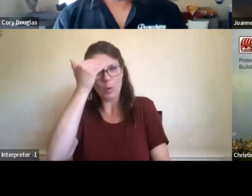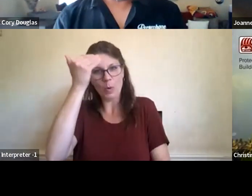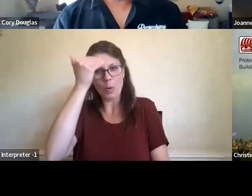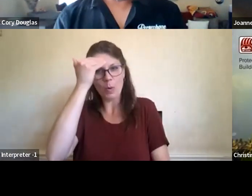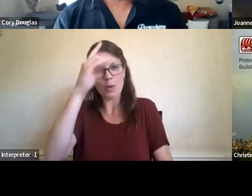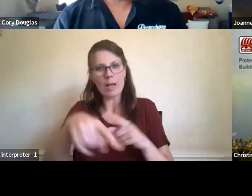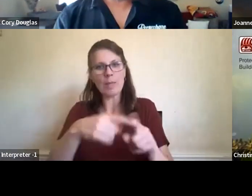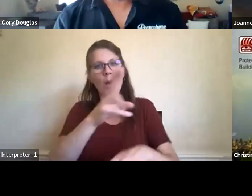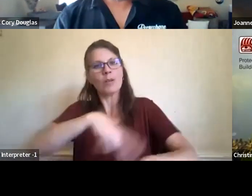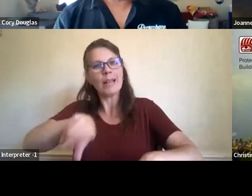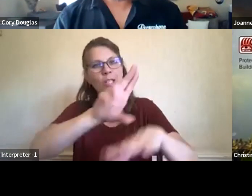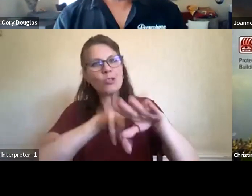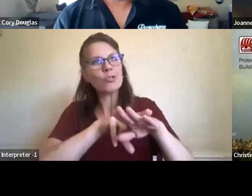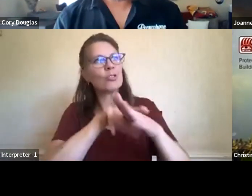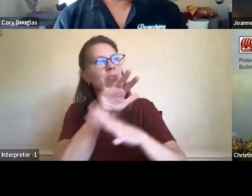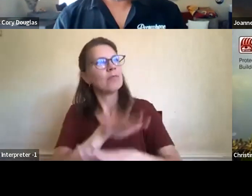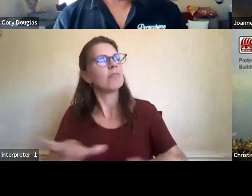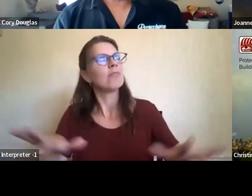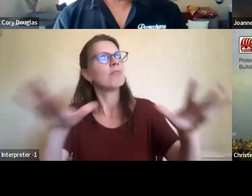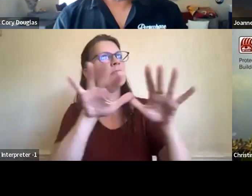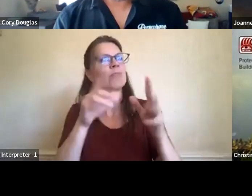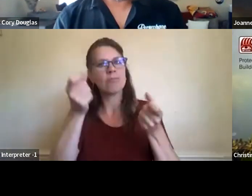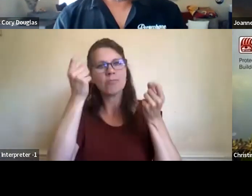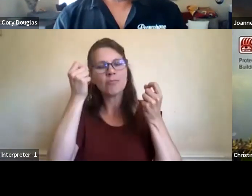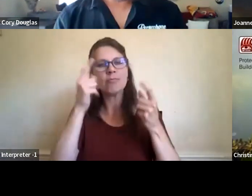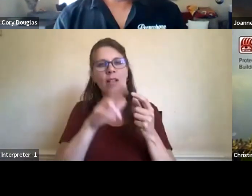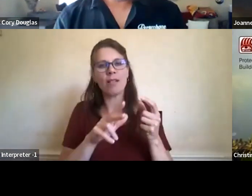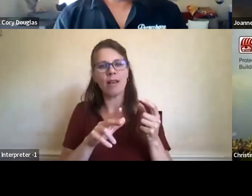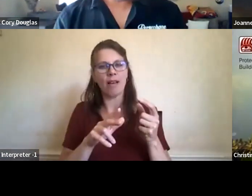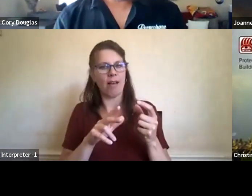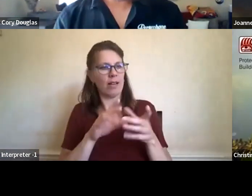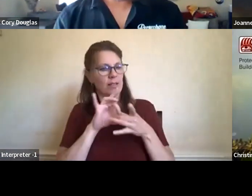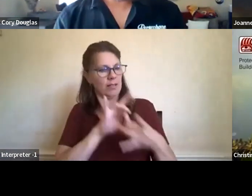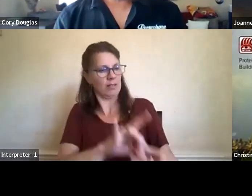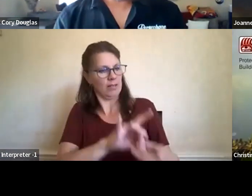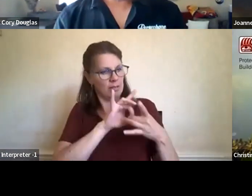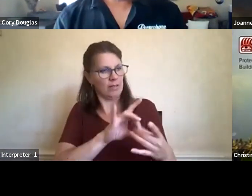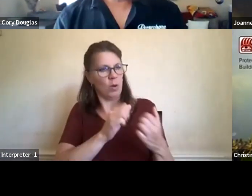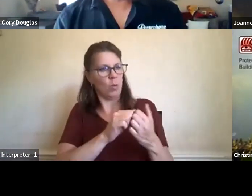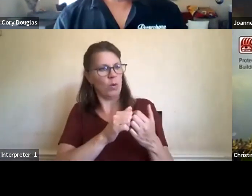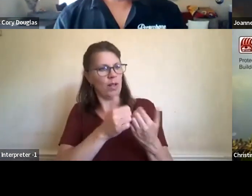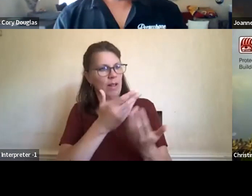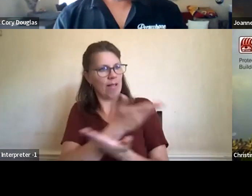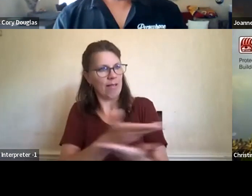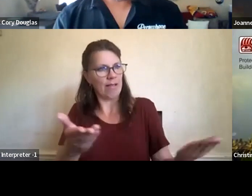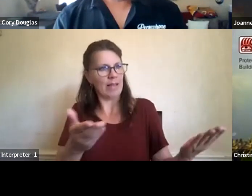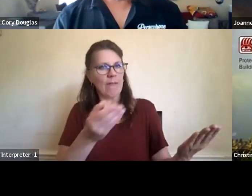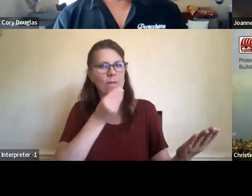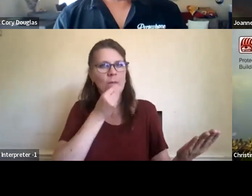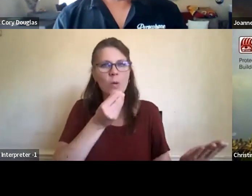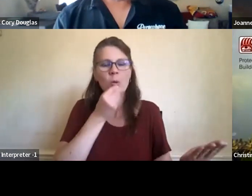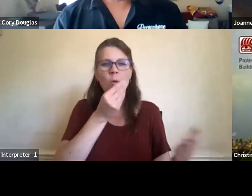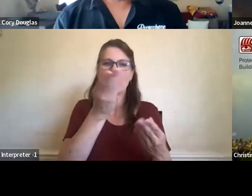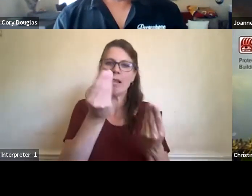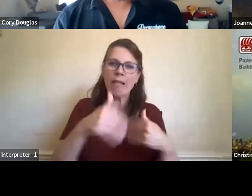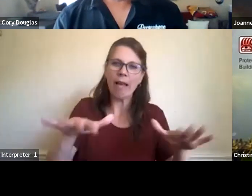uh, being in, like, uh, being in relationship with the natural resources. When we start our food harvesting cycle, it's